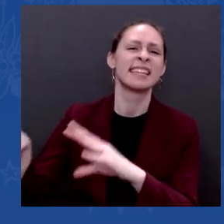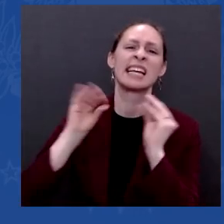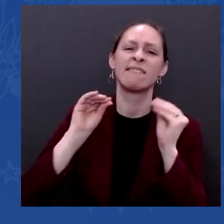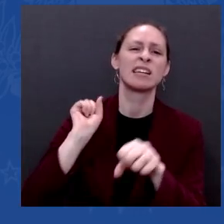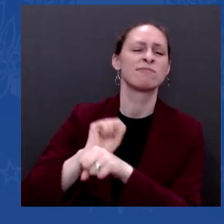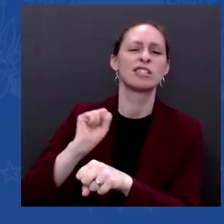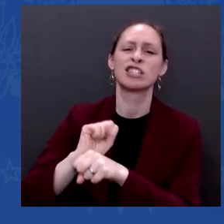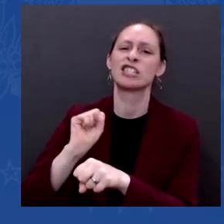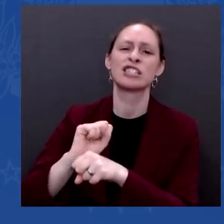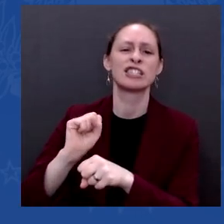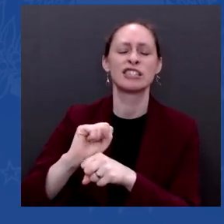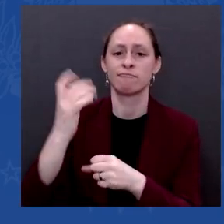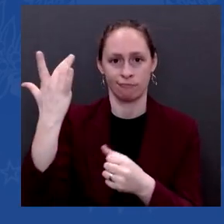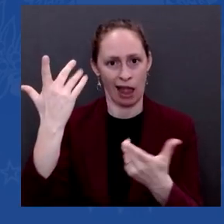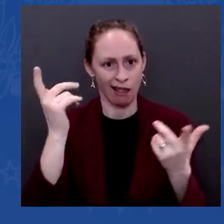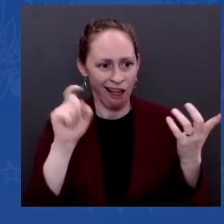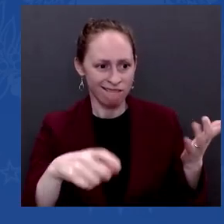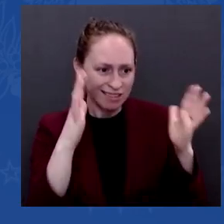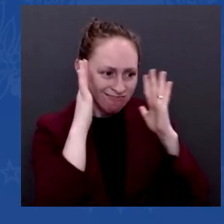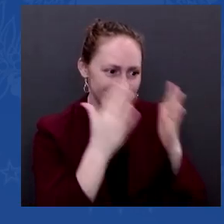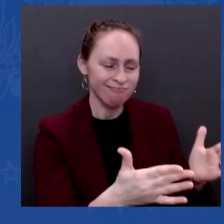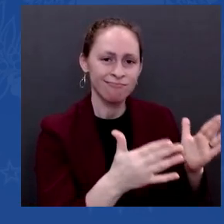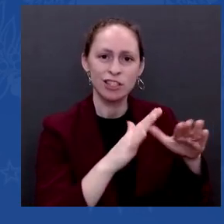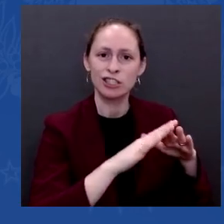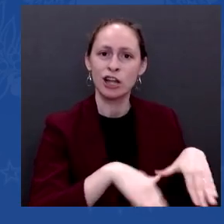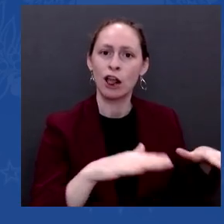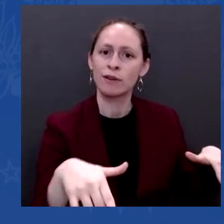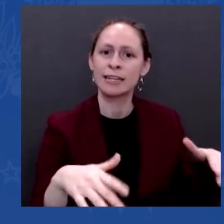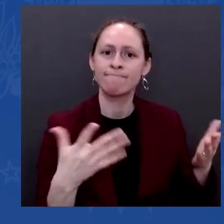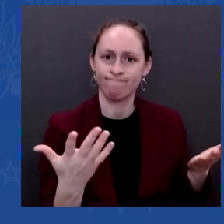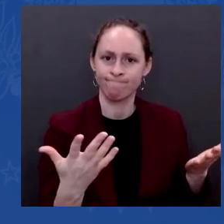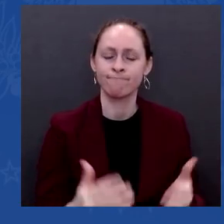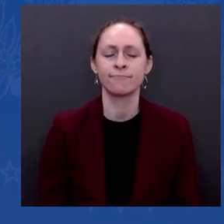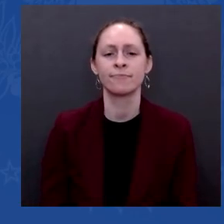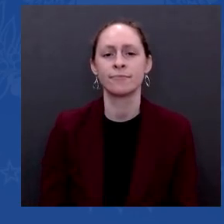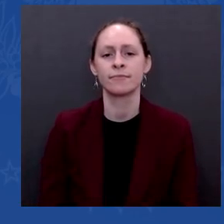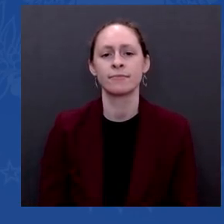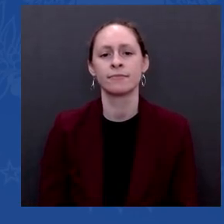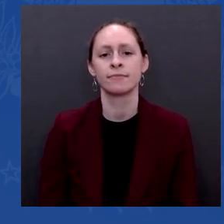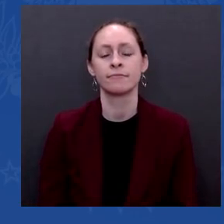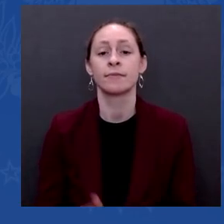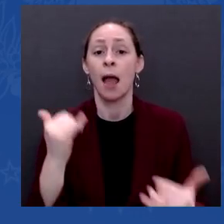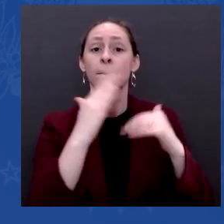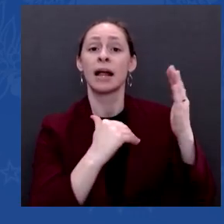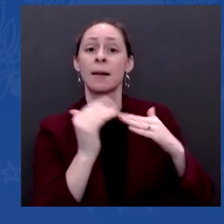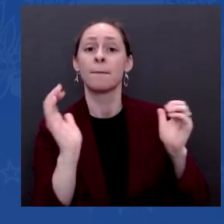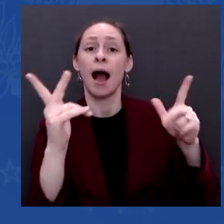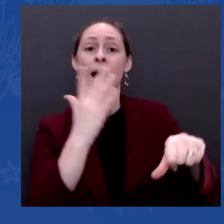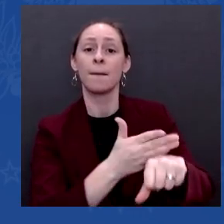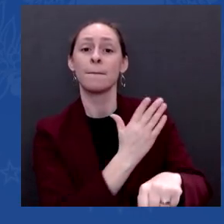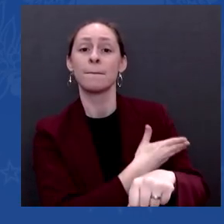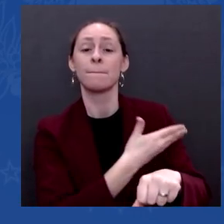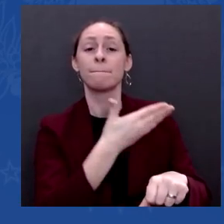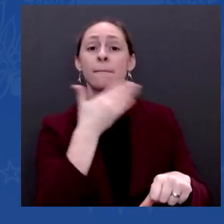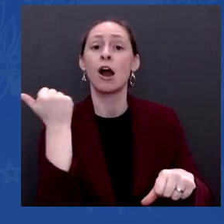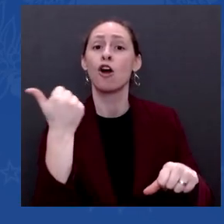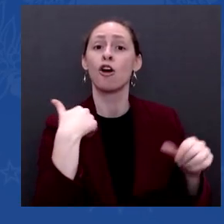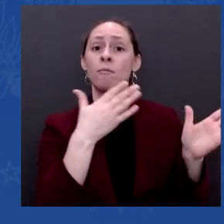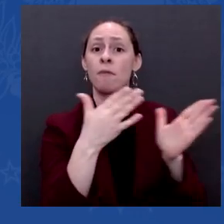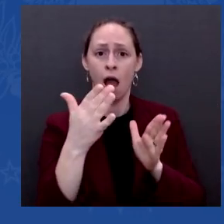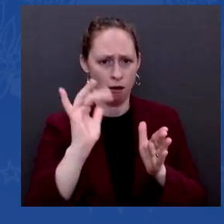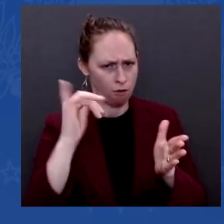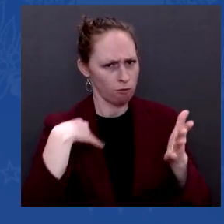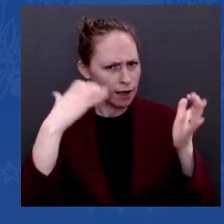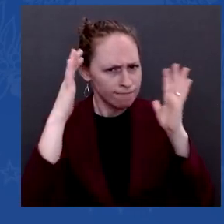prescription drugs so insulin that today costs some people as much as $1,000 a month will cost no